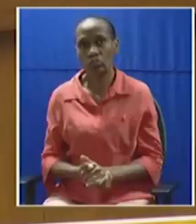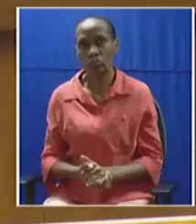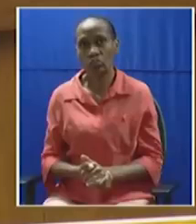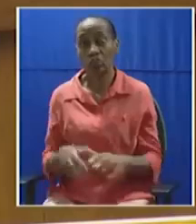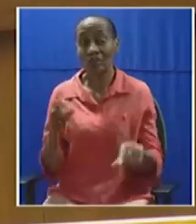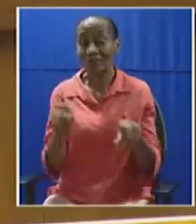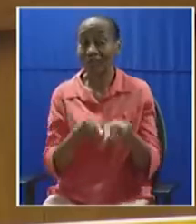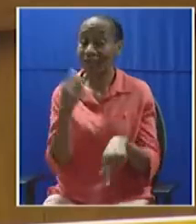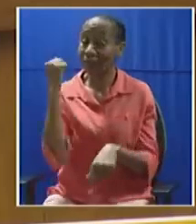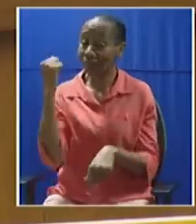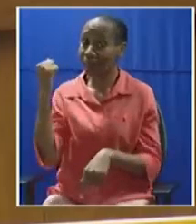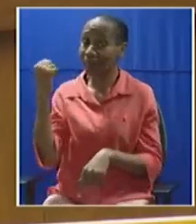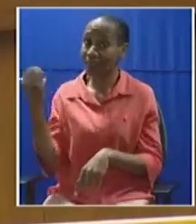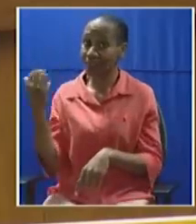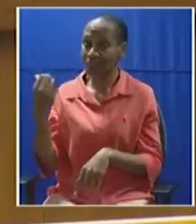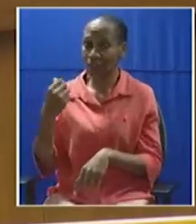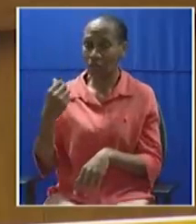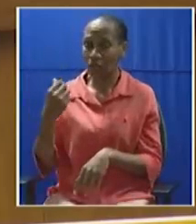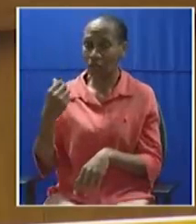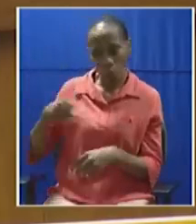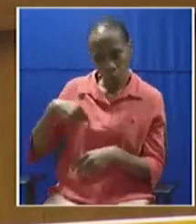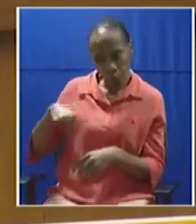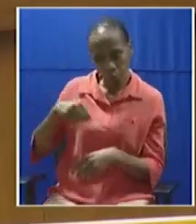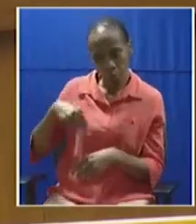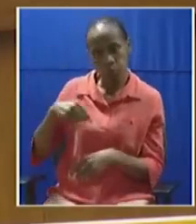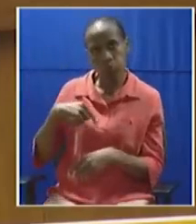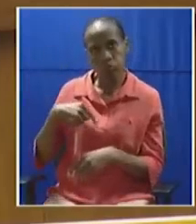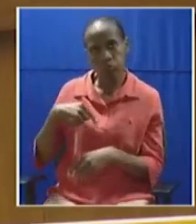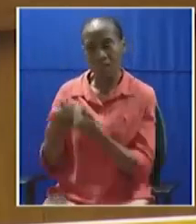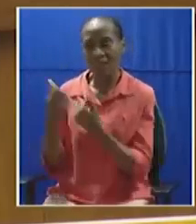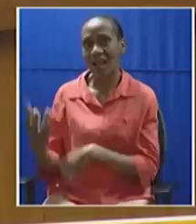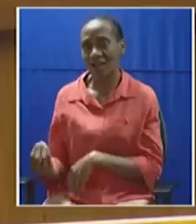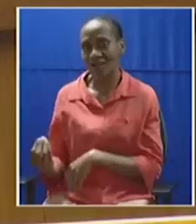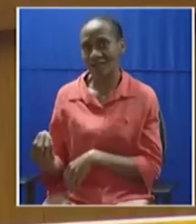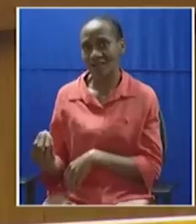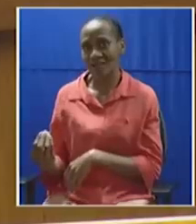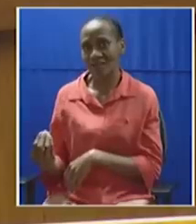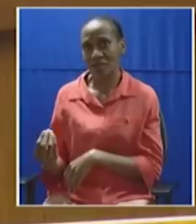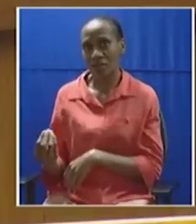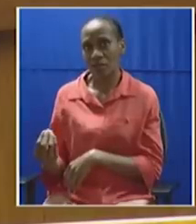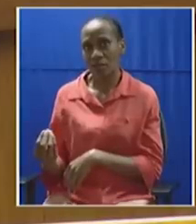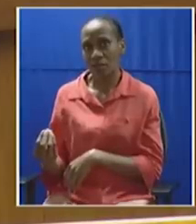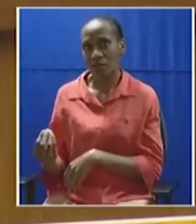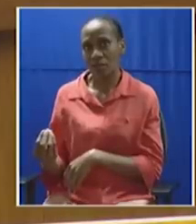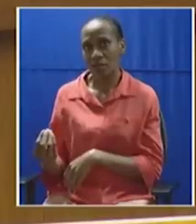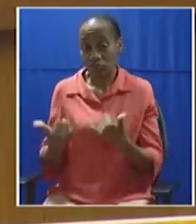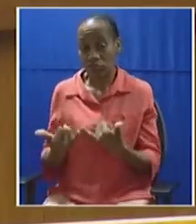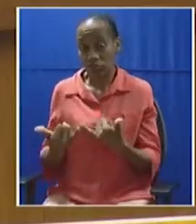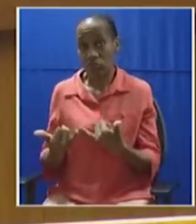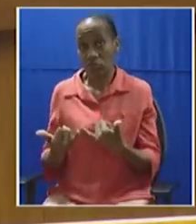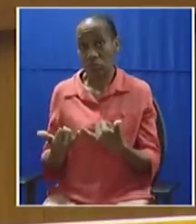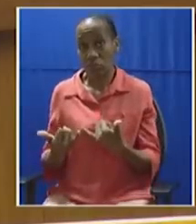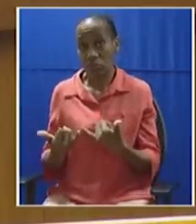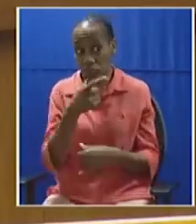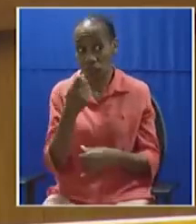we had to respond to this challenge. And I want to say to you, you invited